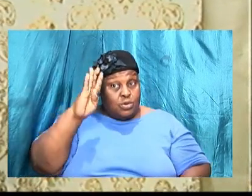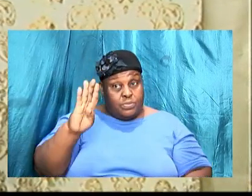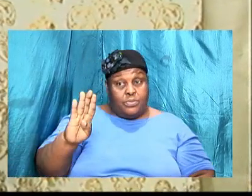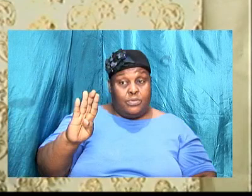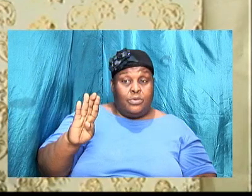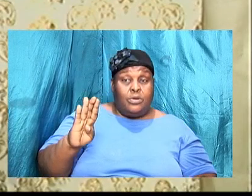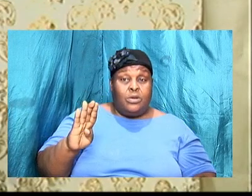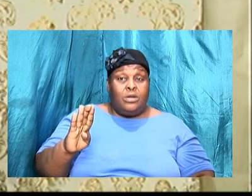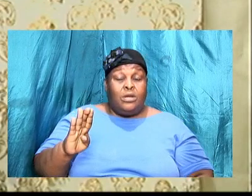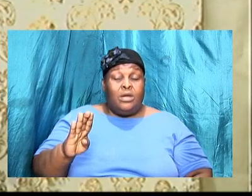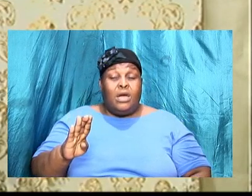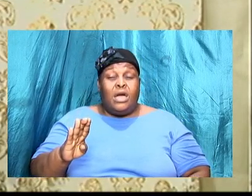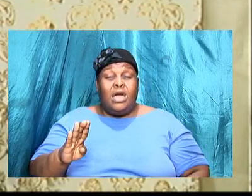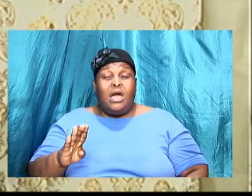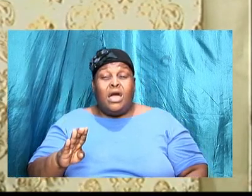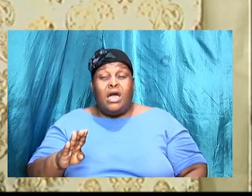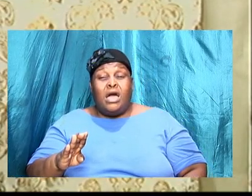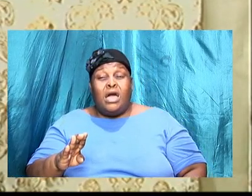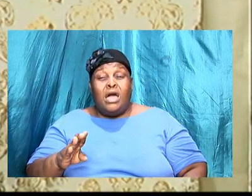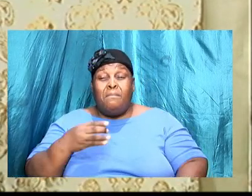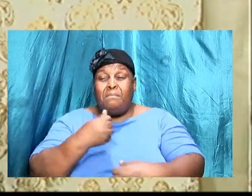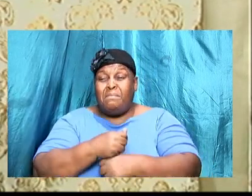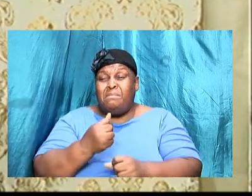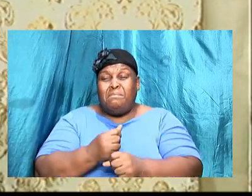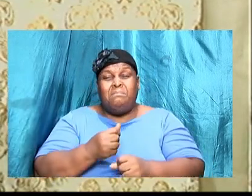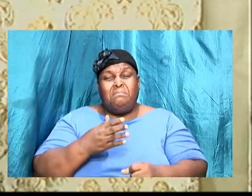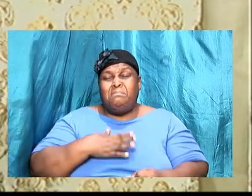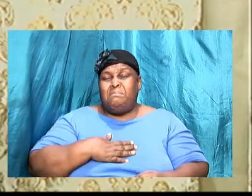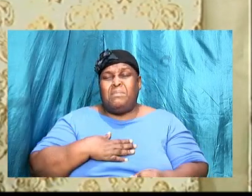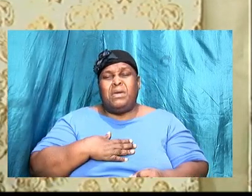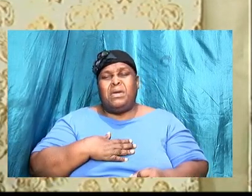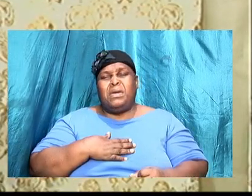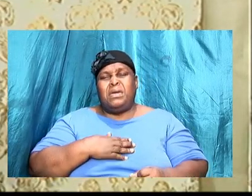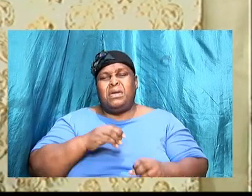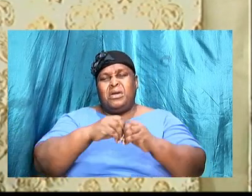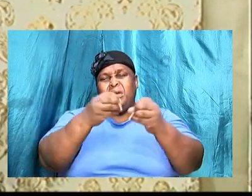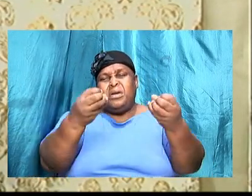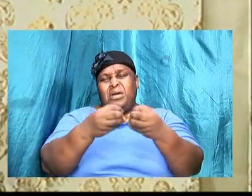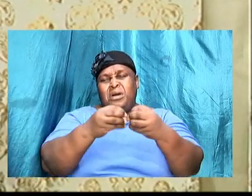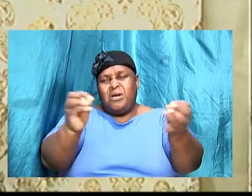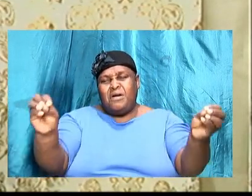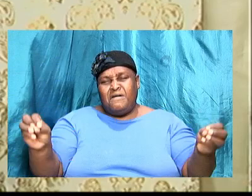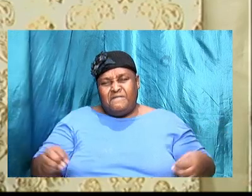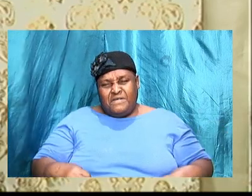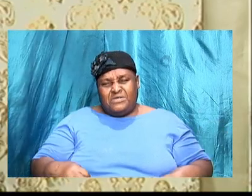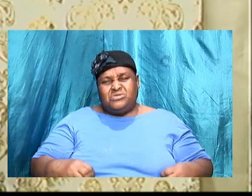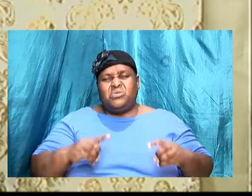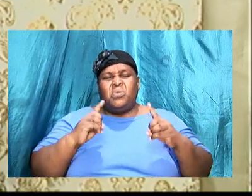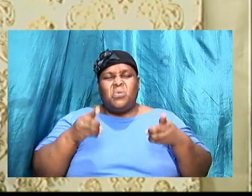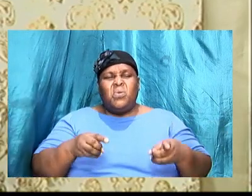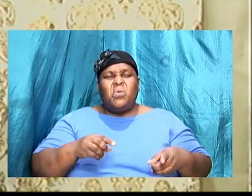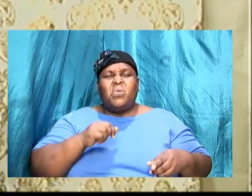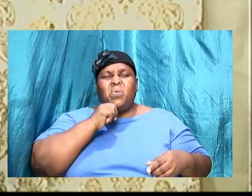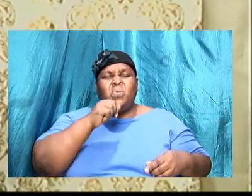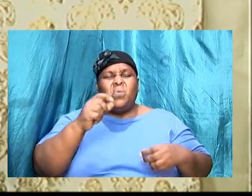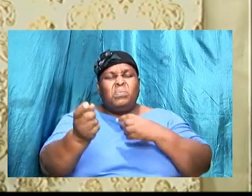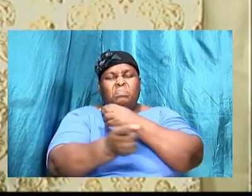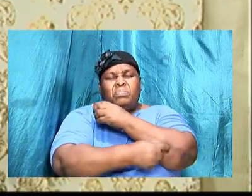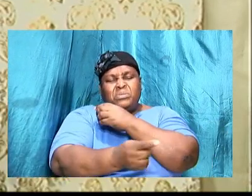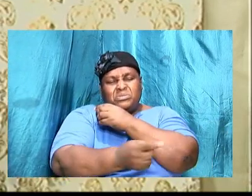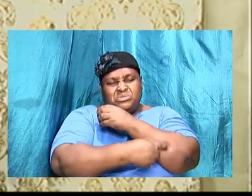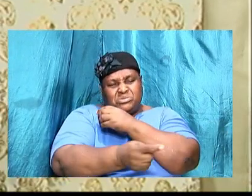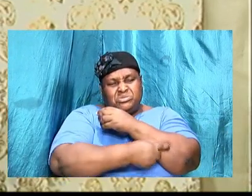and would not let my offense go unpunished. That is coming from the NIV. He said, If I sin,